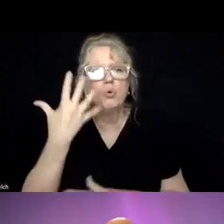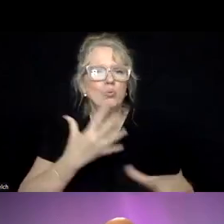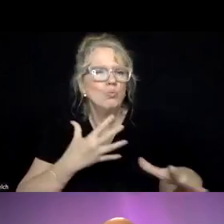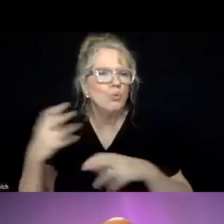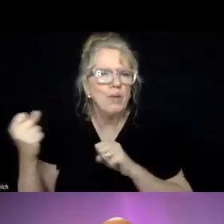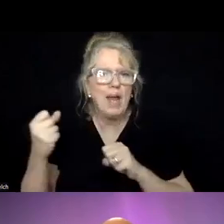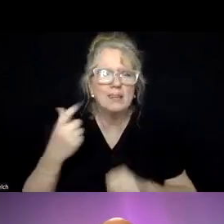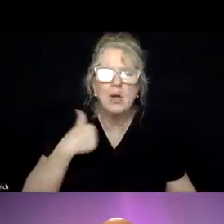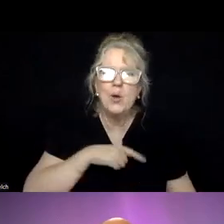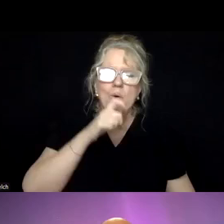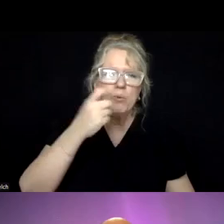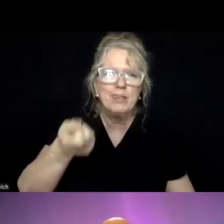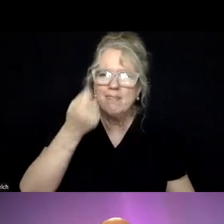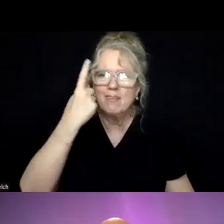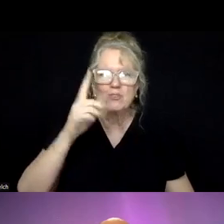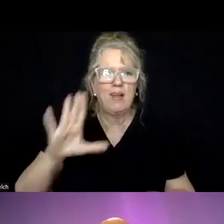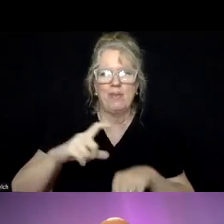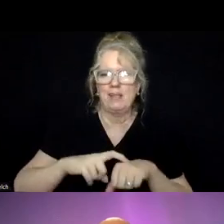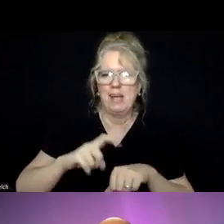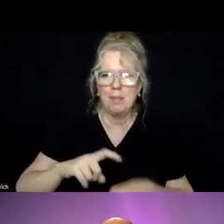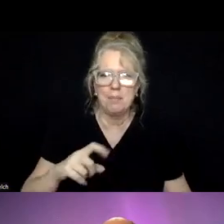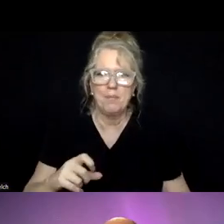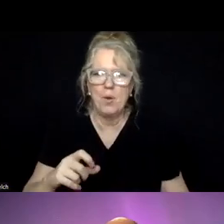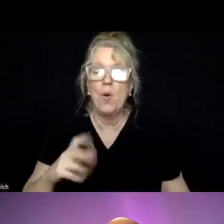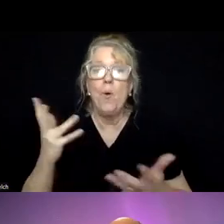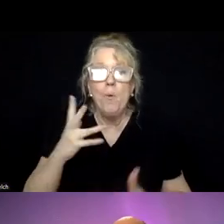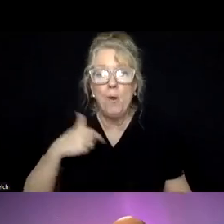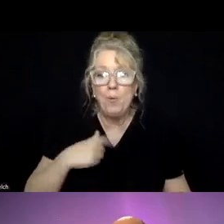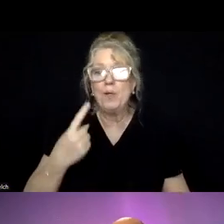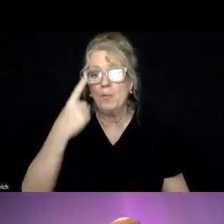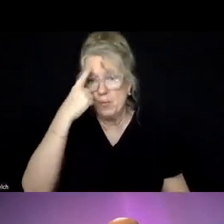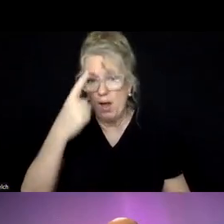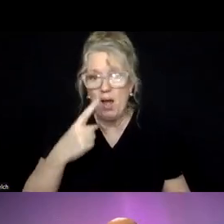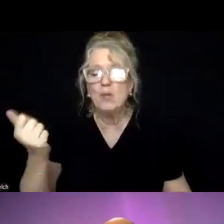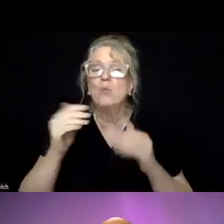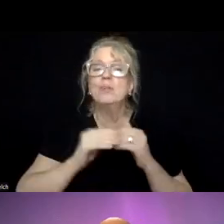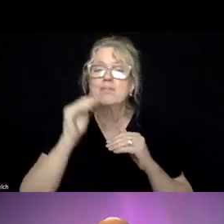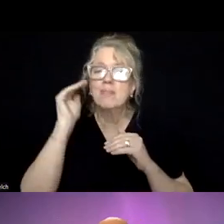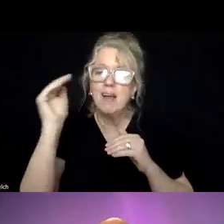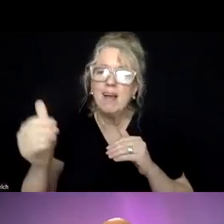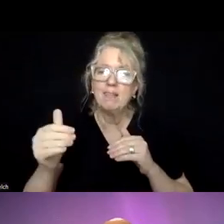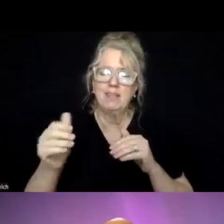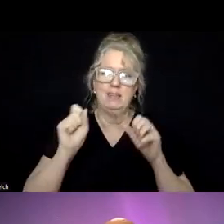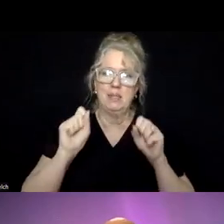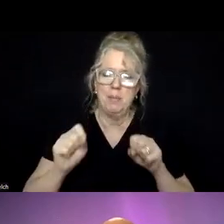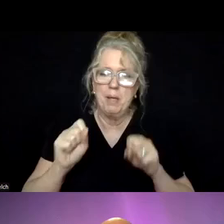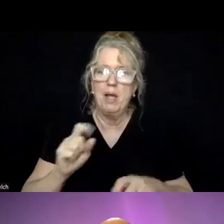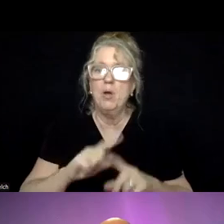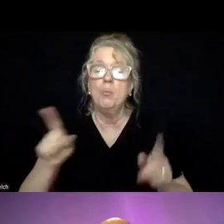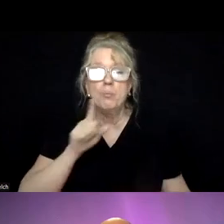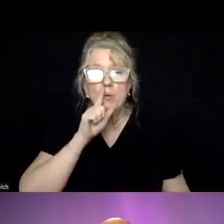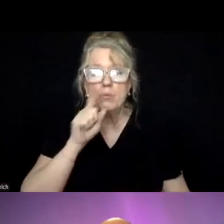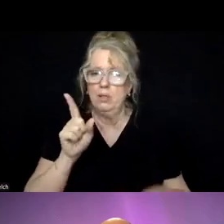we didn't understand at that time, what we thought of as excess capacity was really the